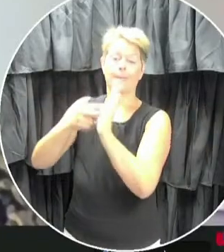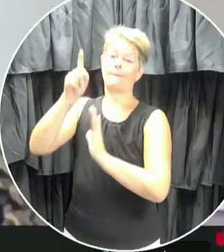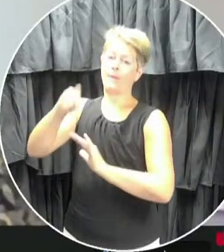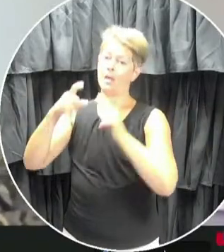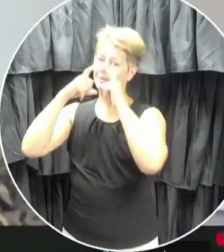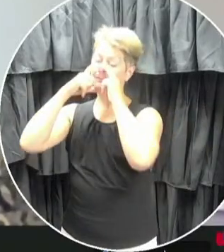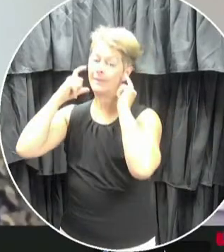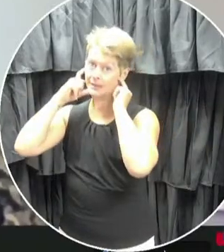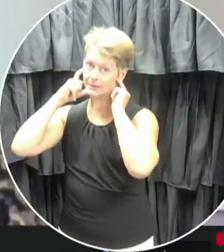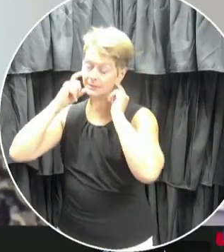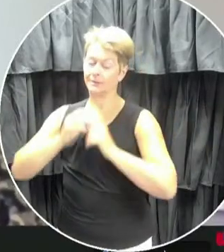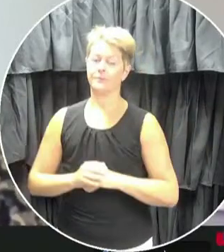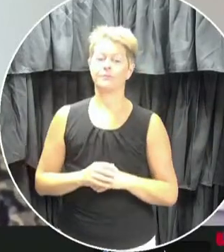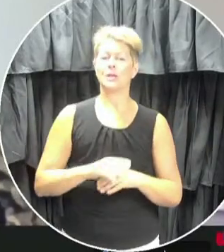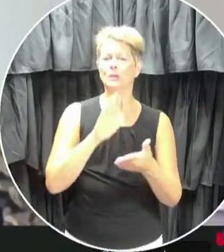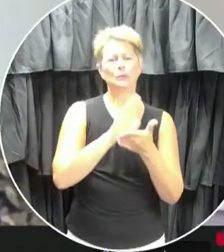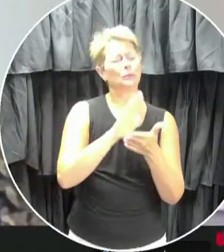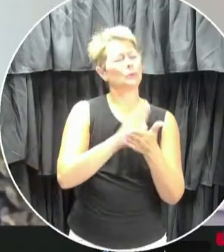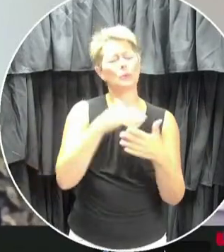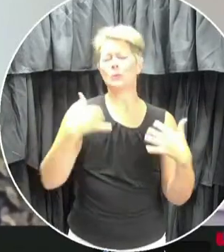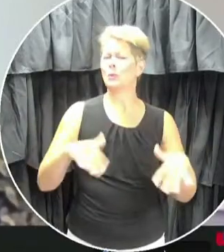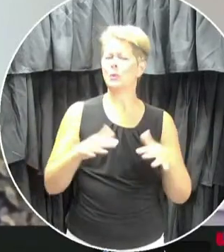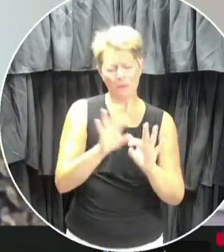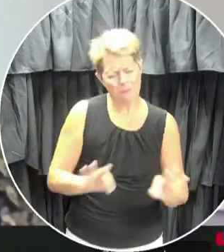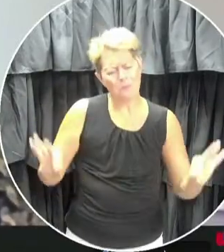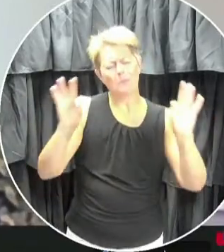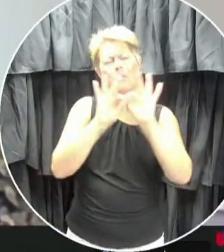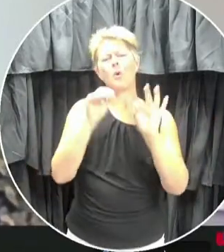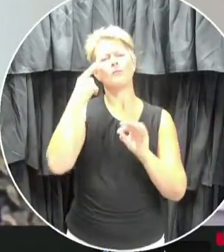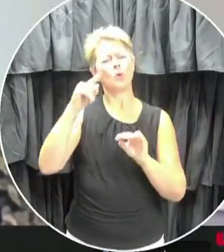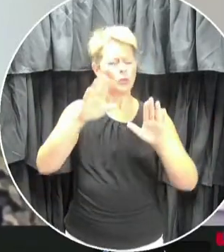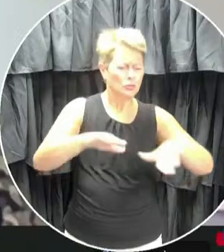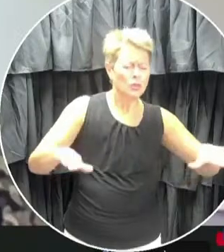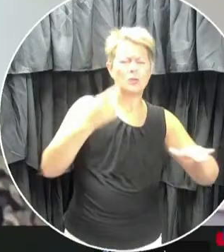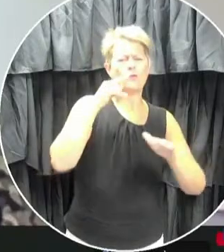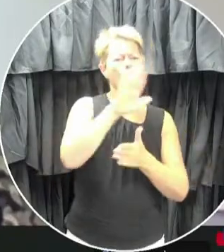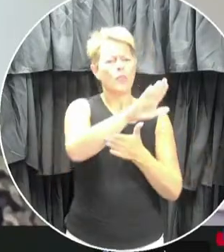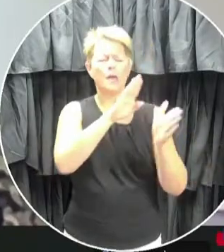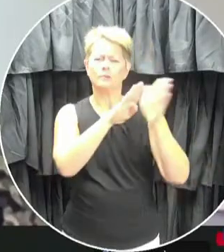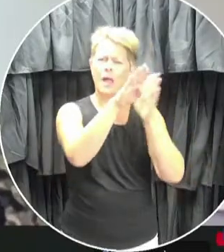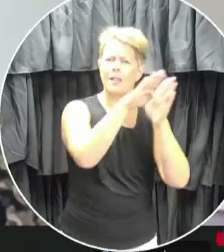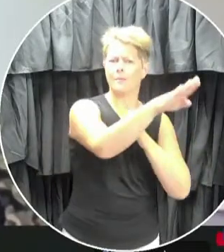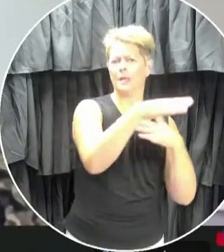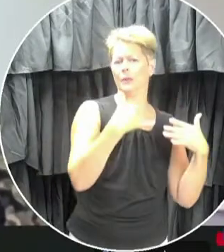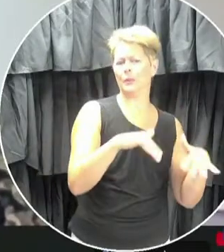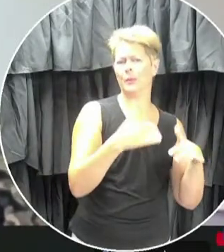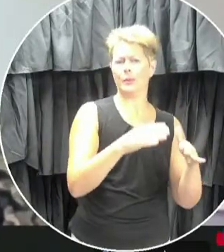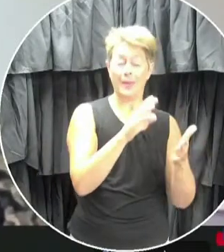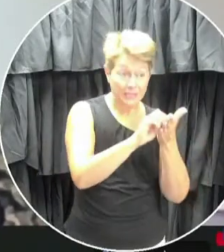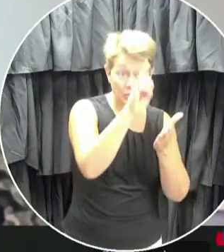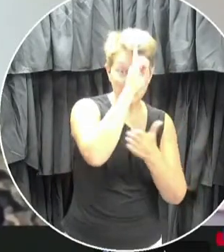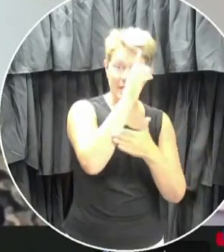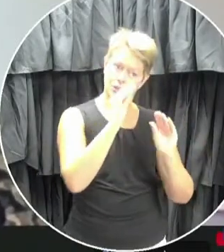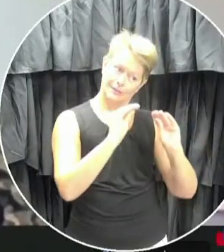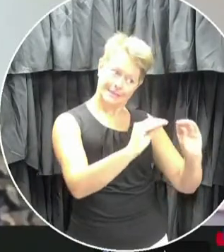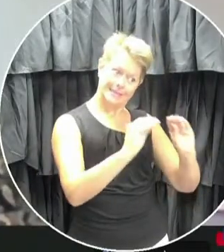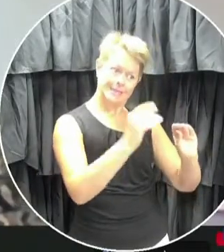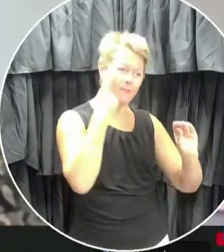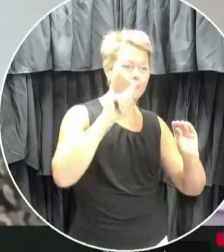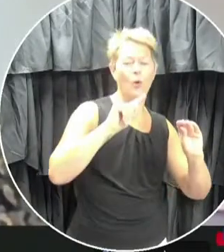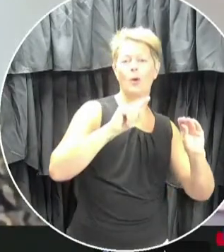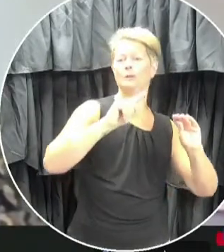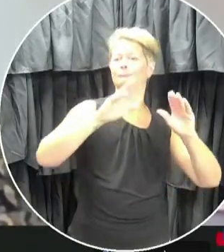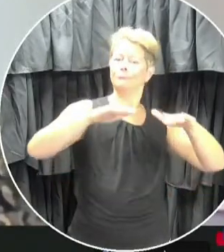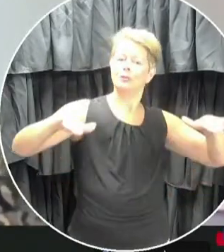Schools play a vital role in the community and in the development of our children and youth. They provide education to prepare young children, young people for